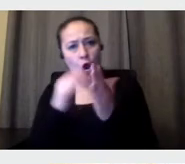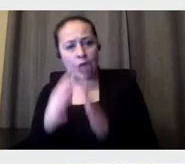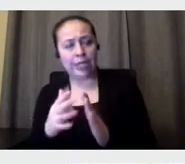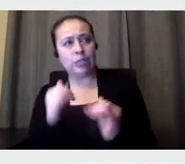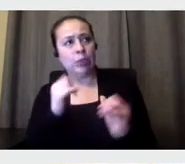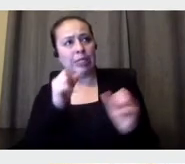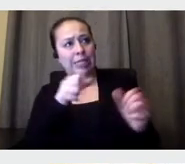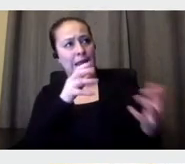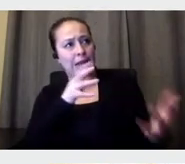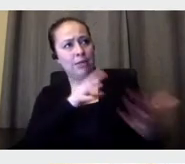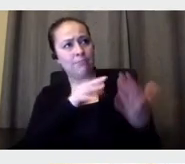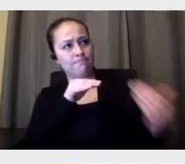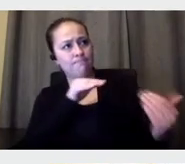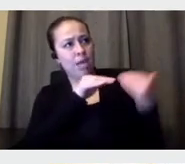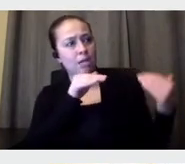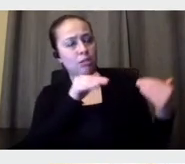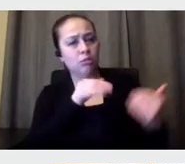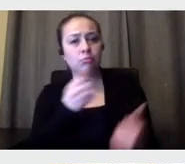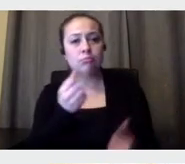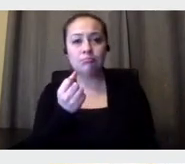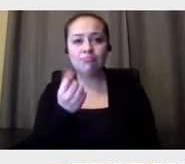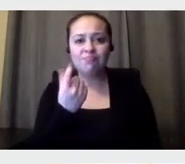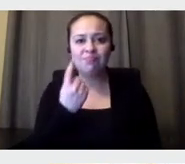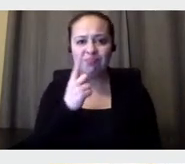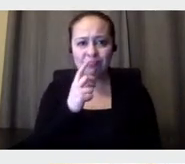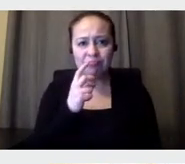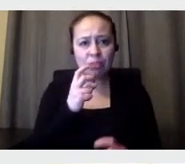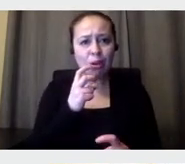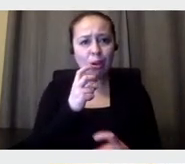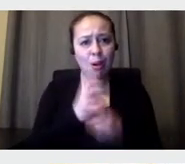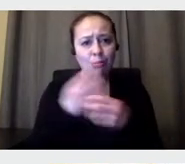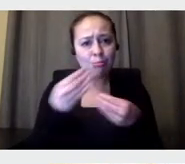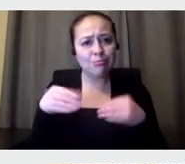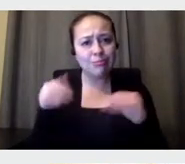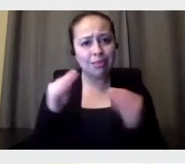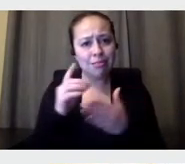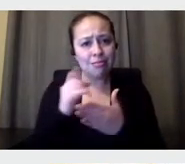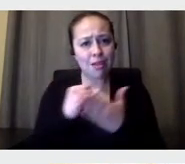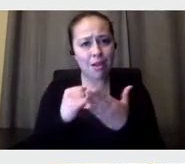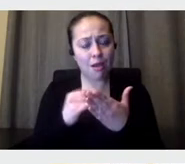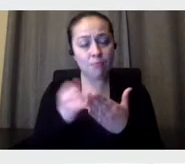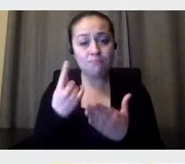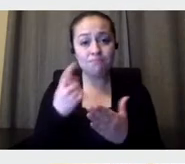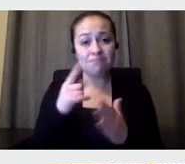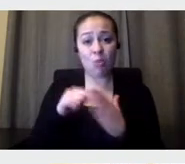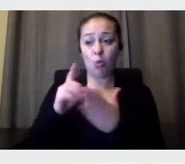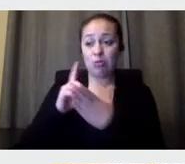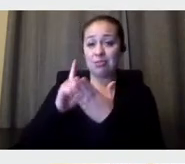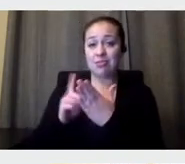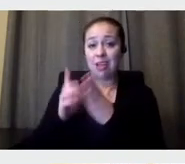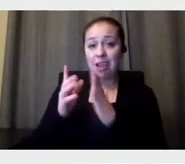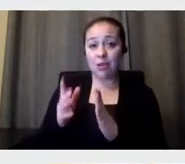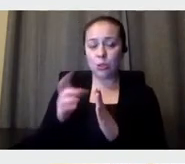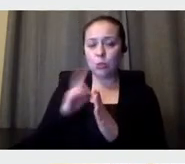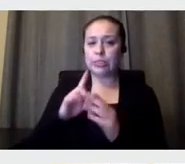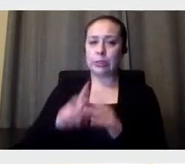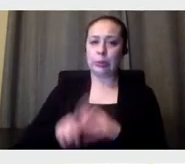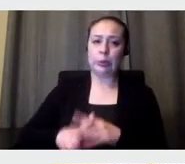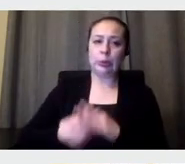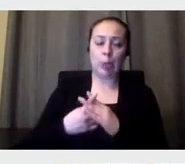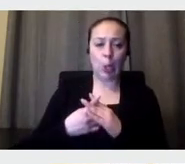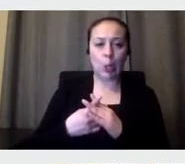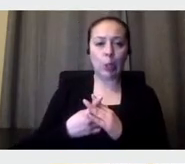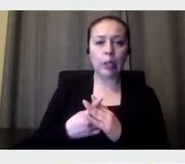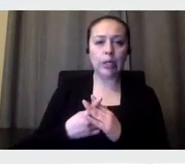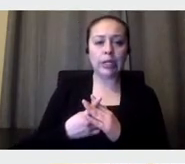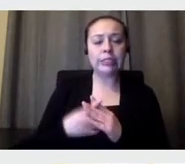it was hard and it's hard to make money just by, by selling ours. So these guys started, you know, something on starting to do a